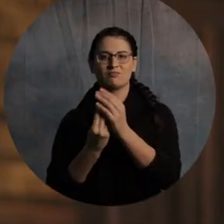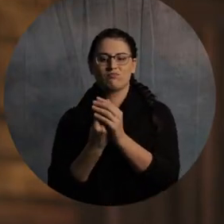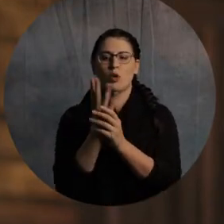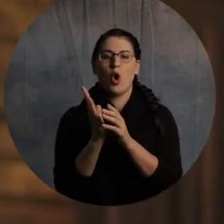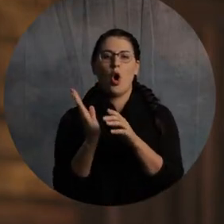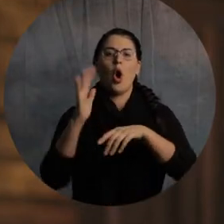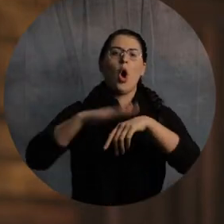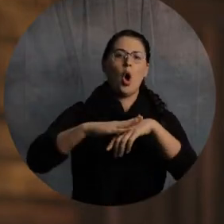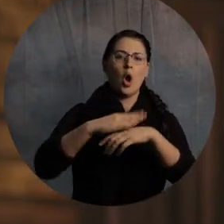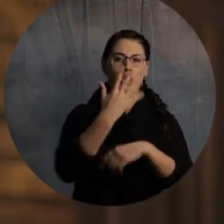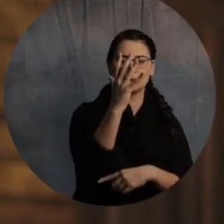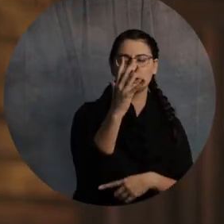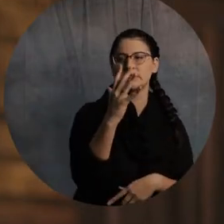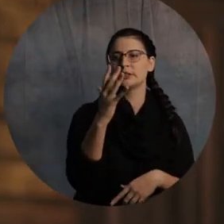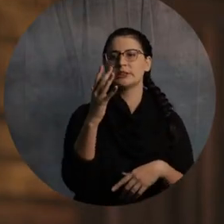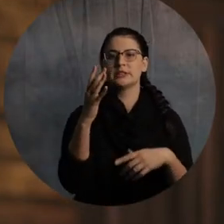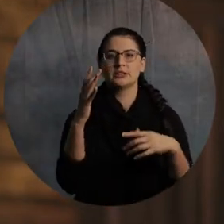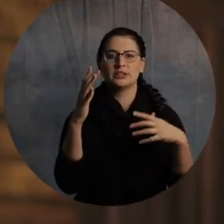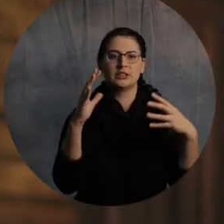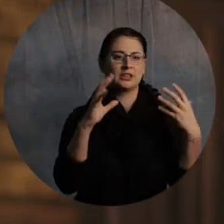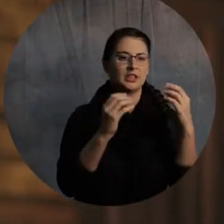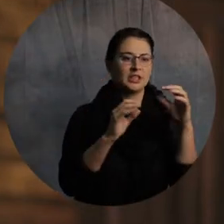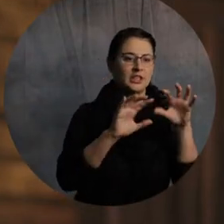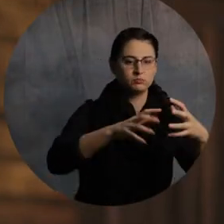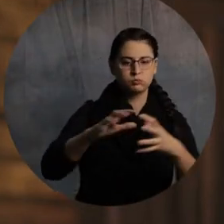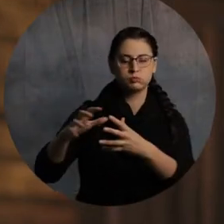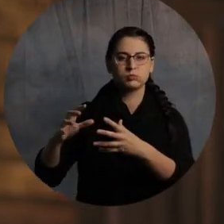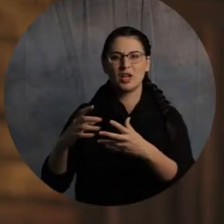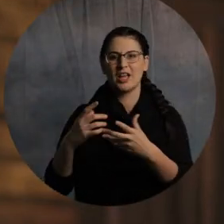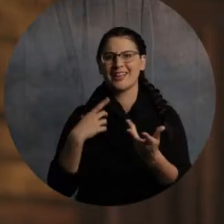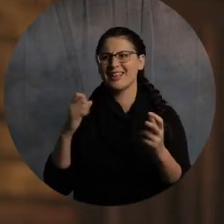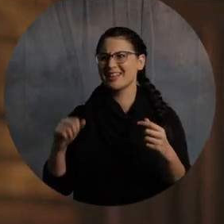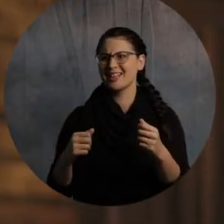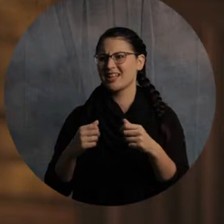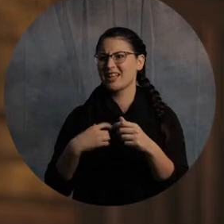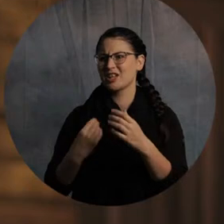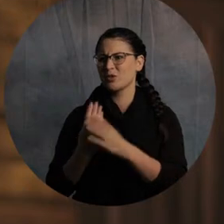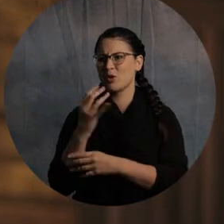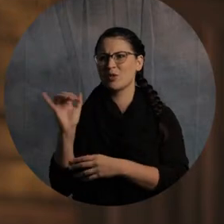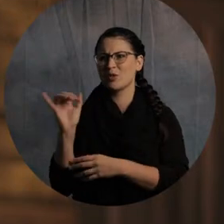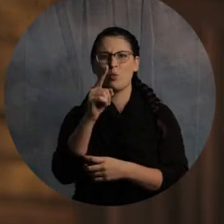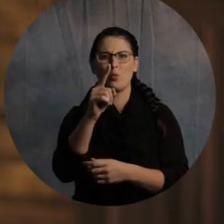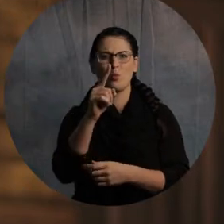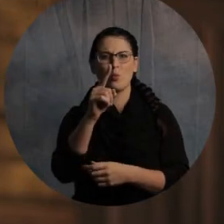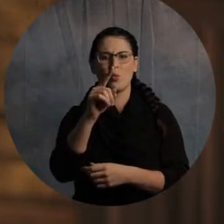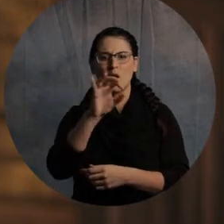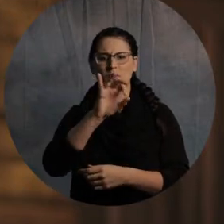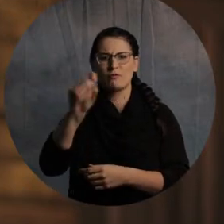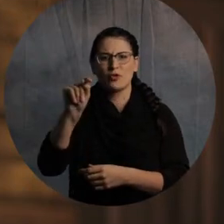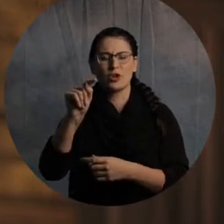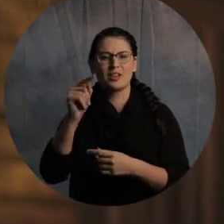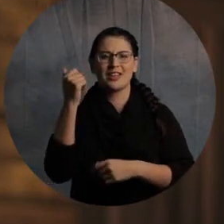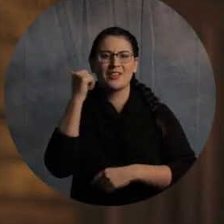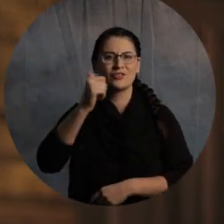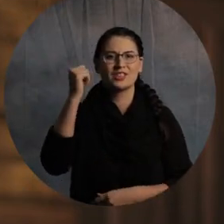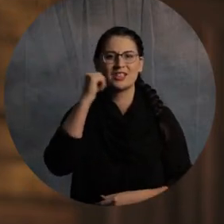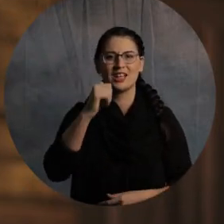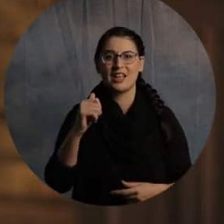and trees. It's a vine. It grows like a foot a day or something crazy, all right? And it will actually kill the tree.